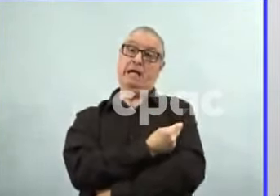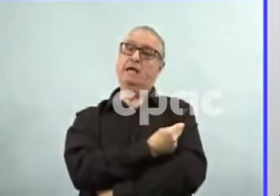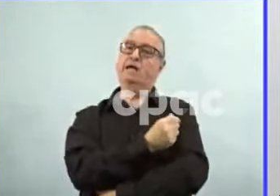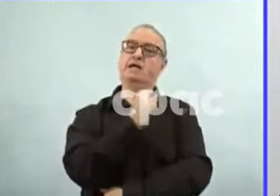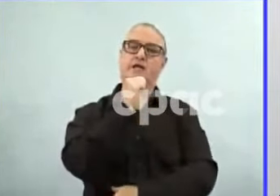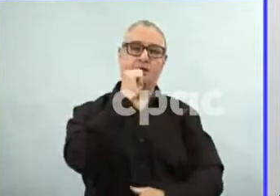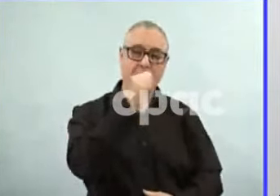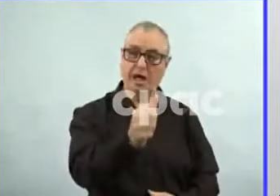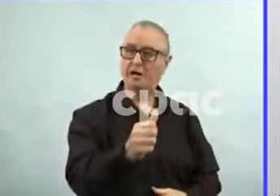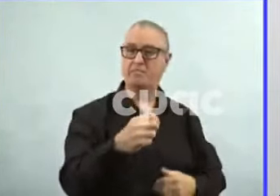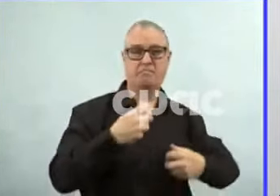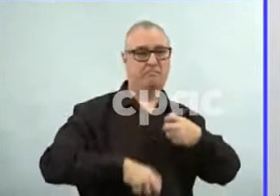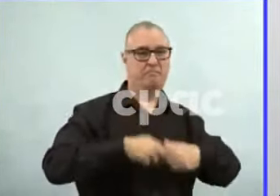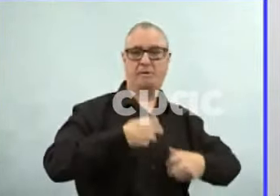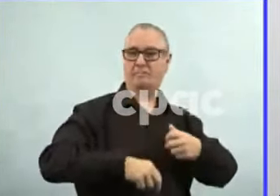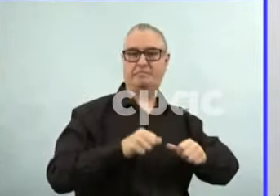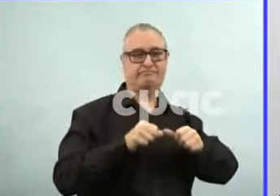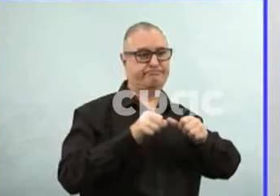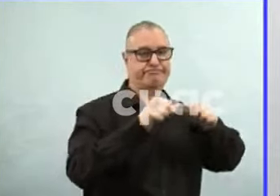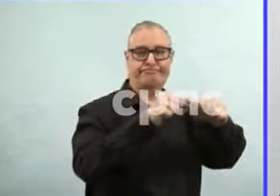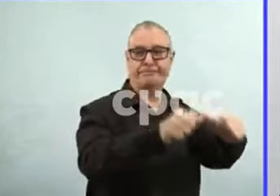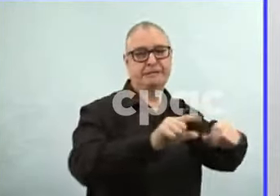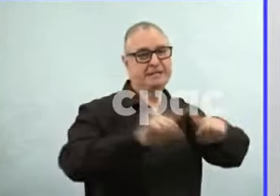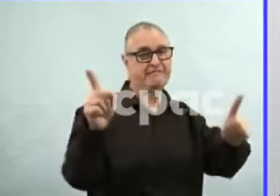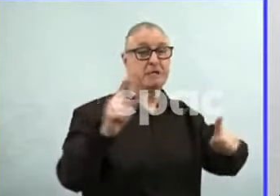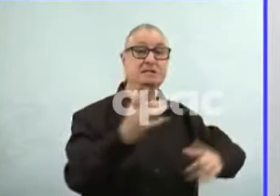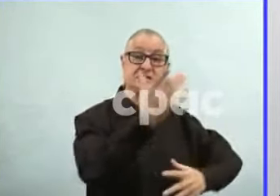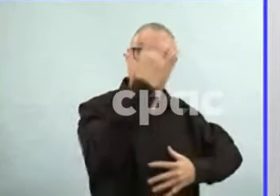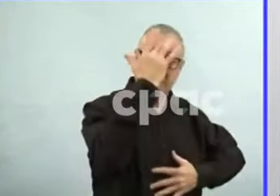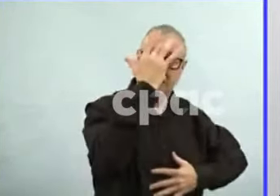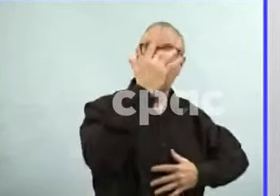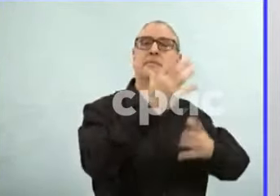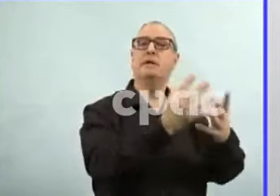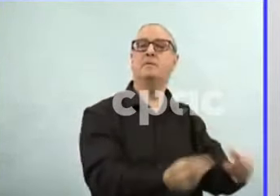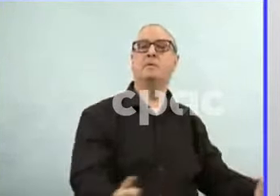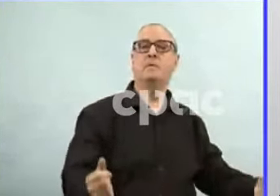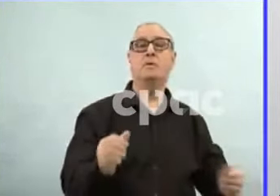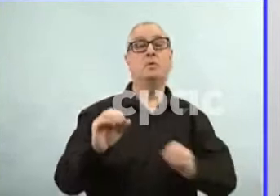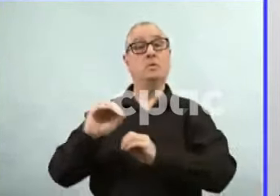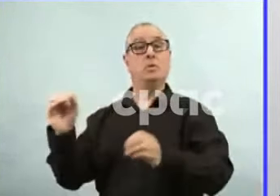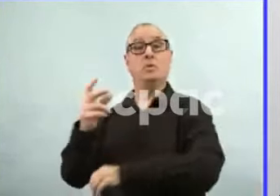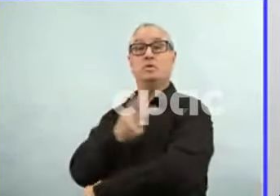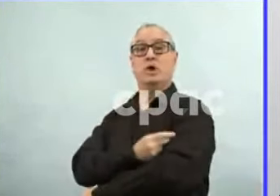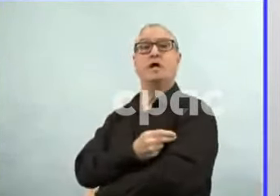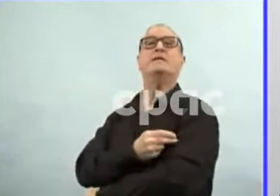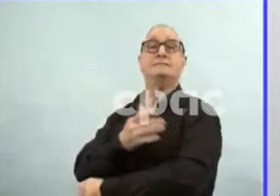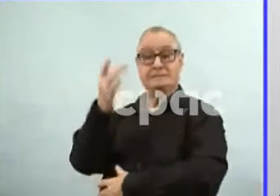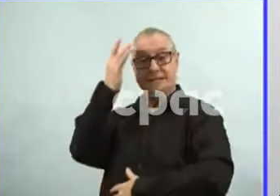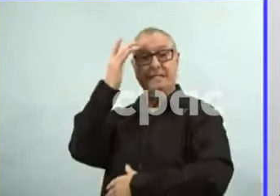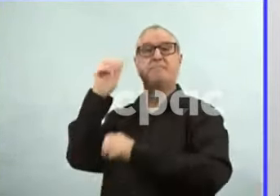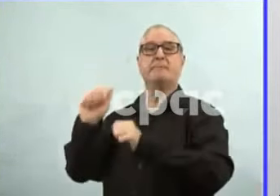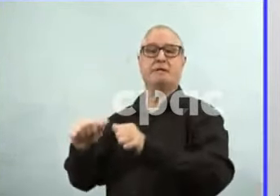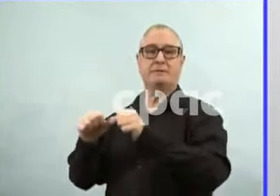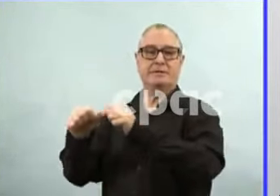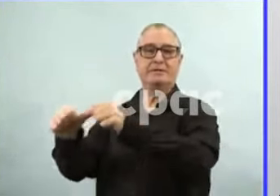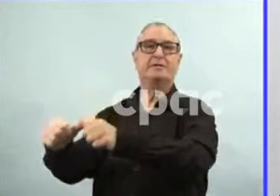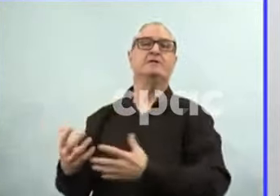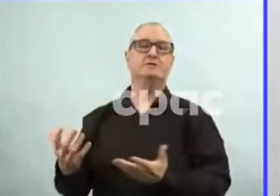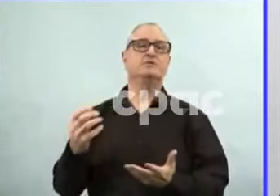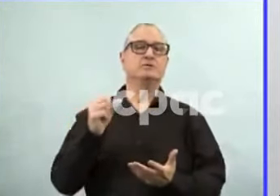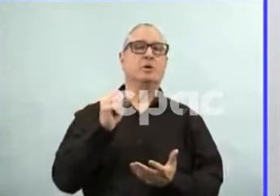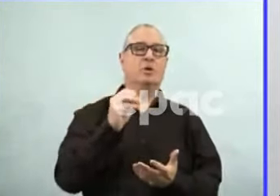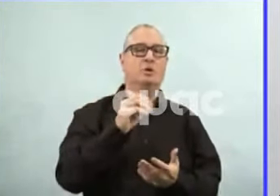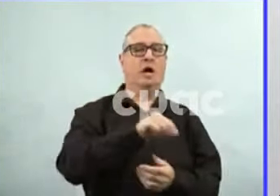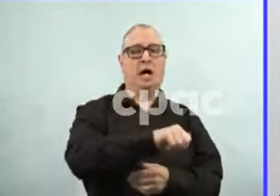Science also shows us that for any vaccine, including COVID-19, that the most serious side effects do occur within the first few